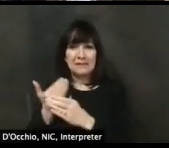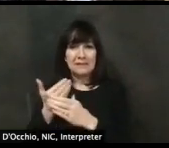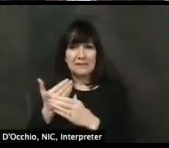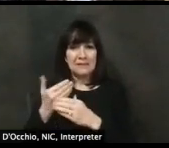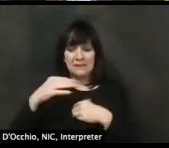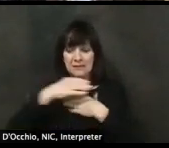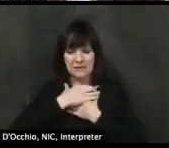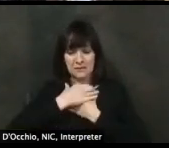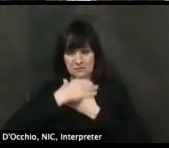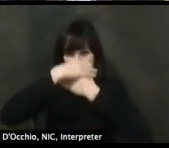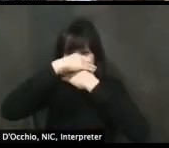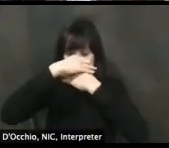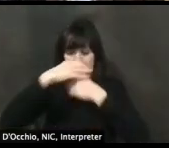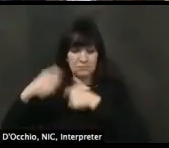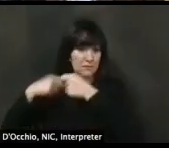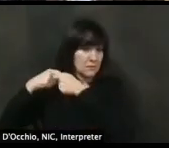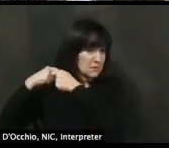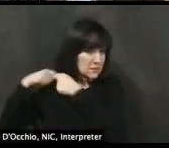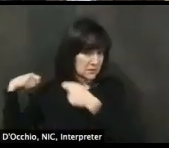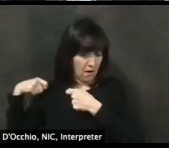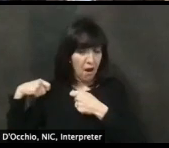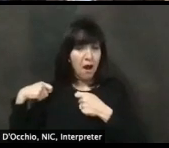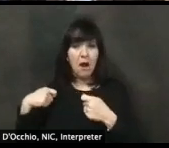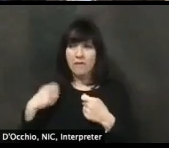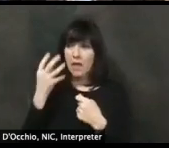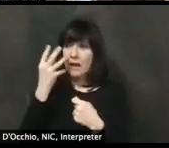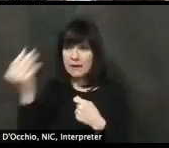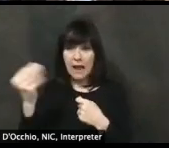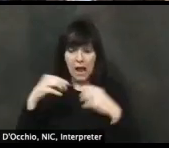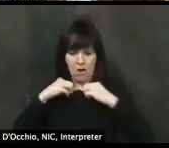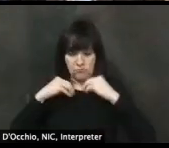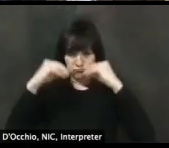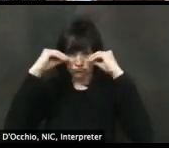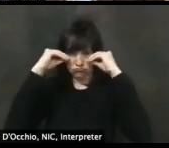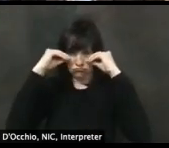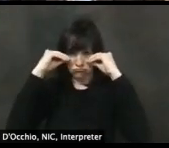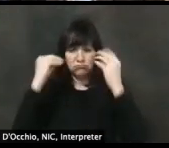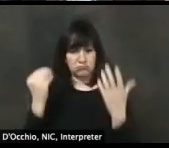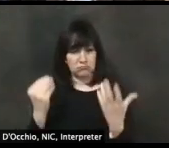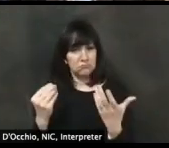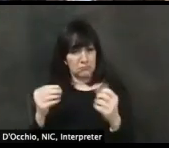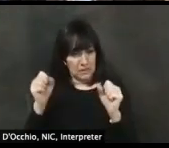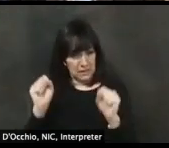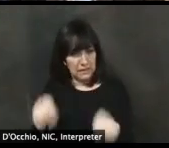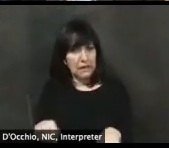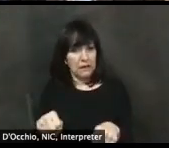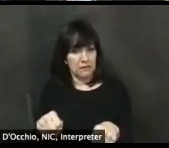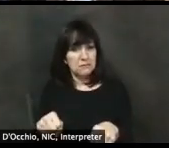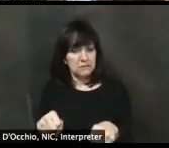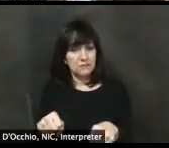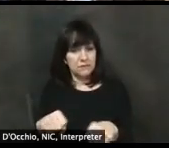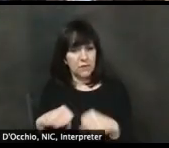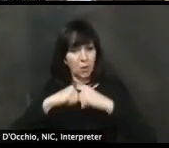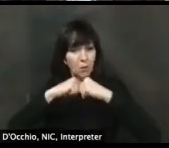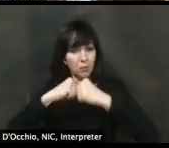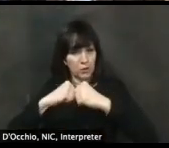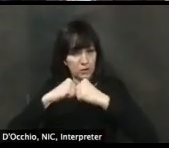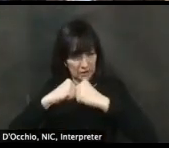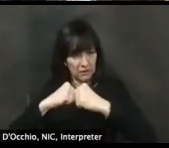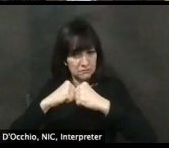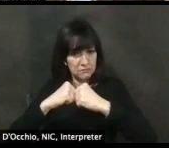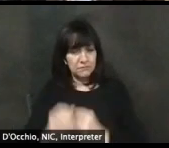them up to cover my, my, um, my face, but it protects other people from you. It does provide some